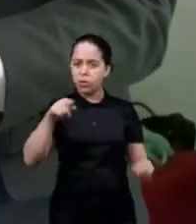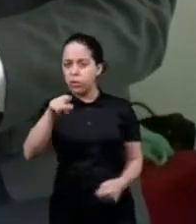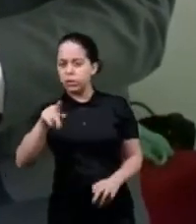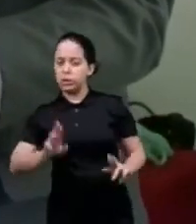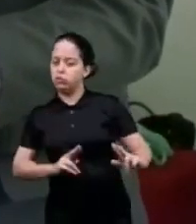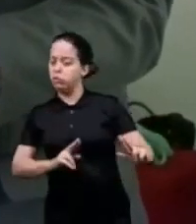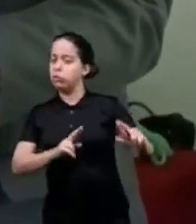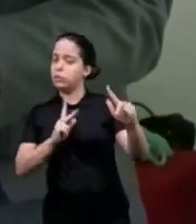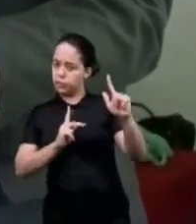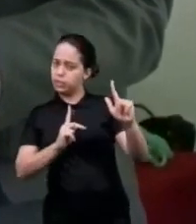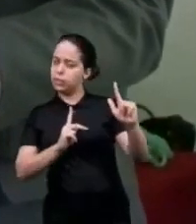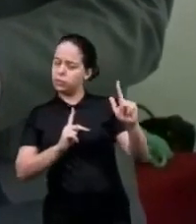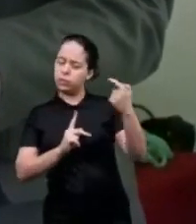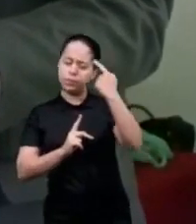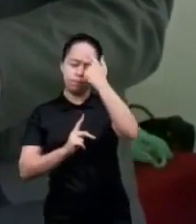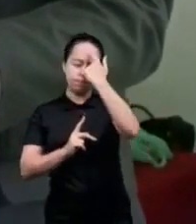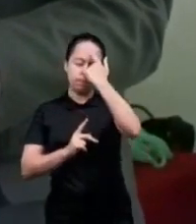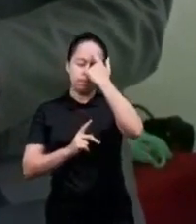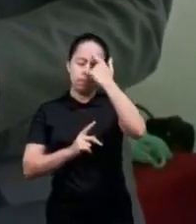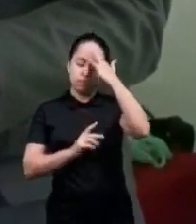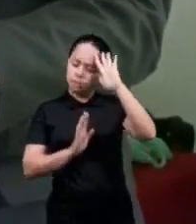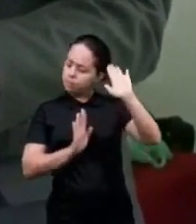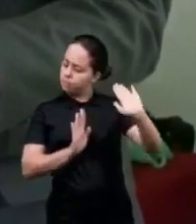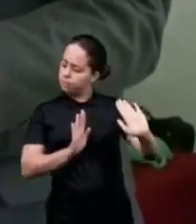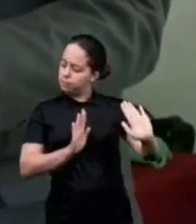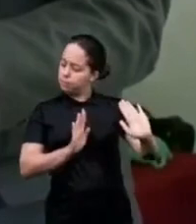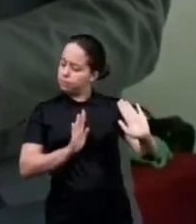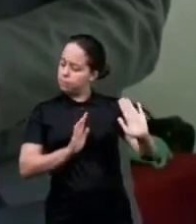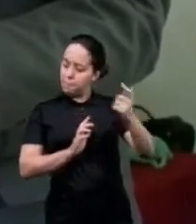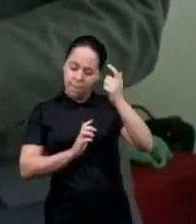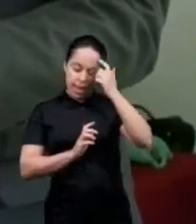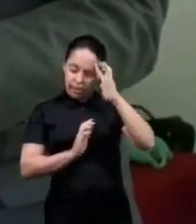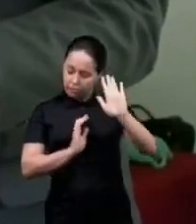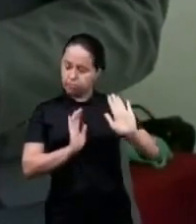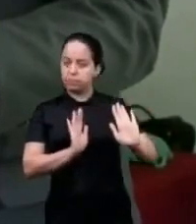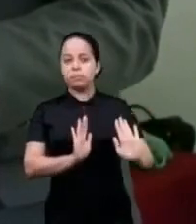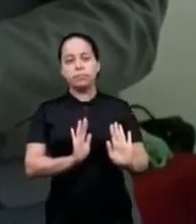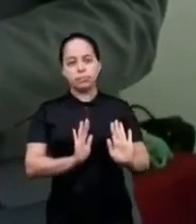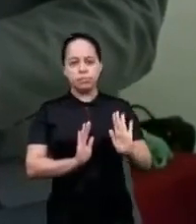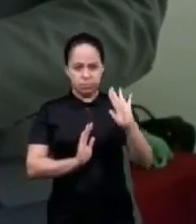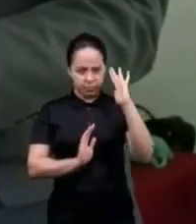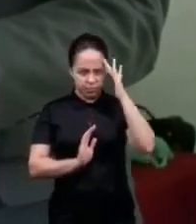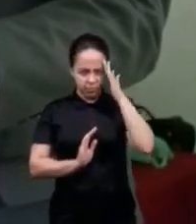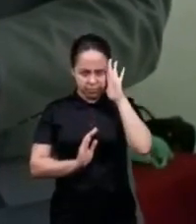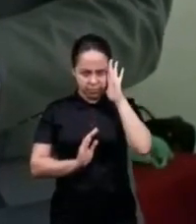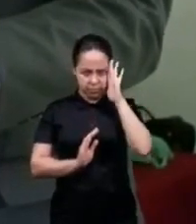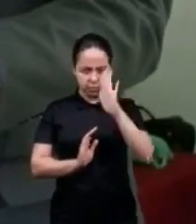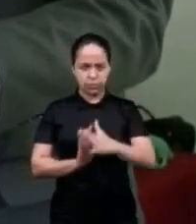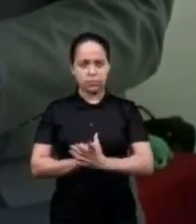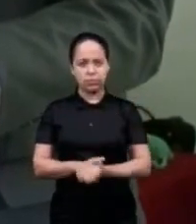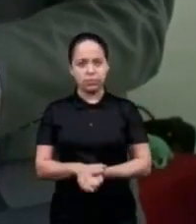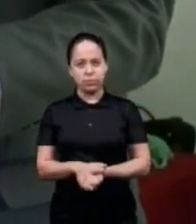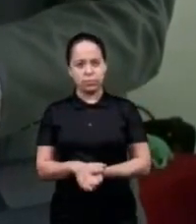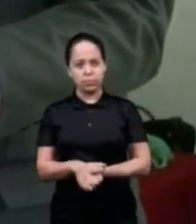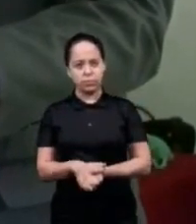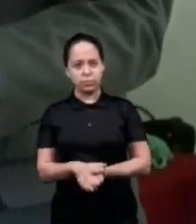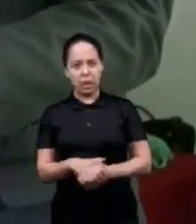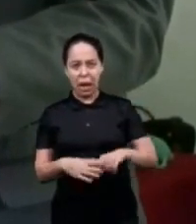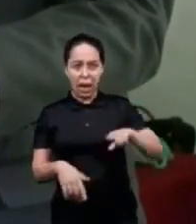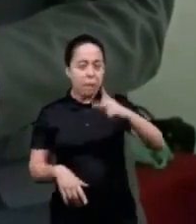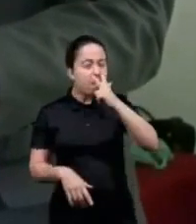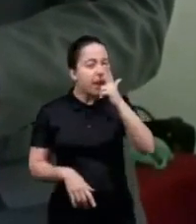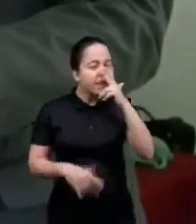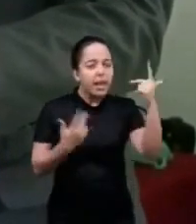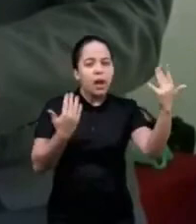speaking of lemonade it's different it has this it's a fruit it's like this but lemonade you have to put water and sugar it's something